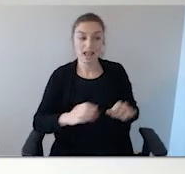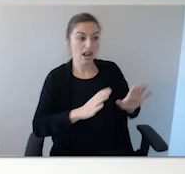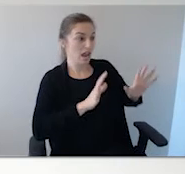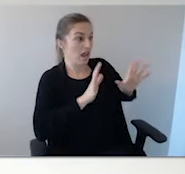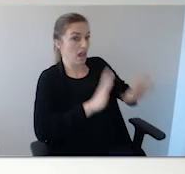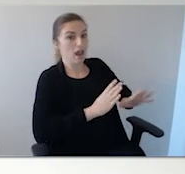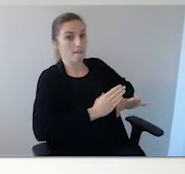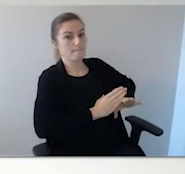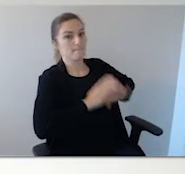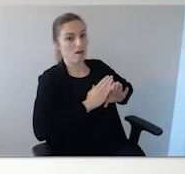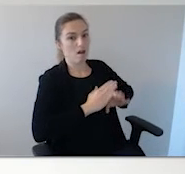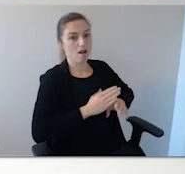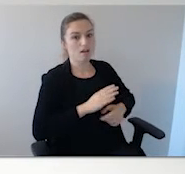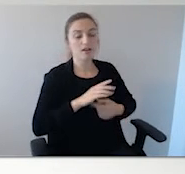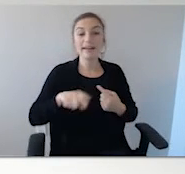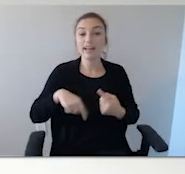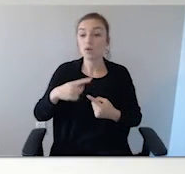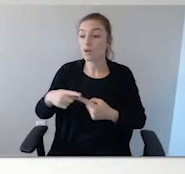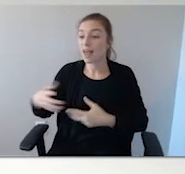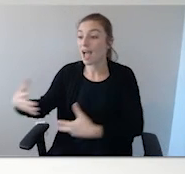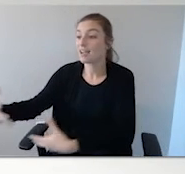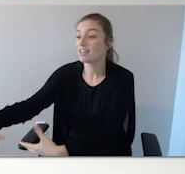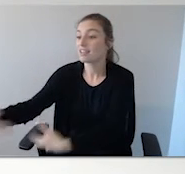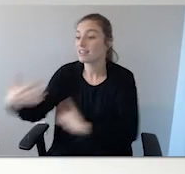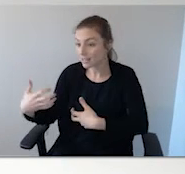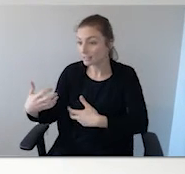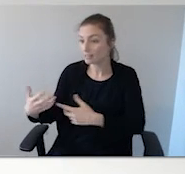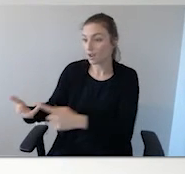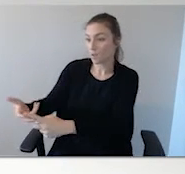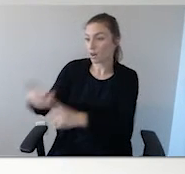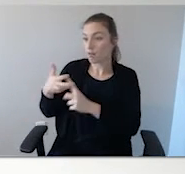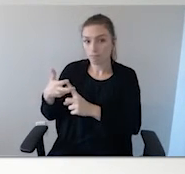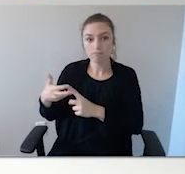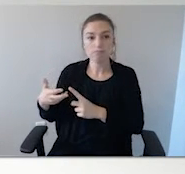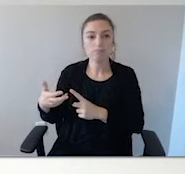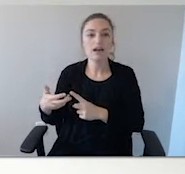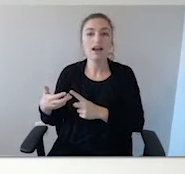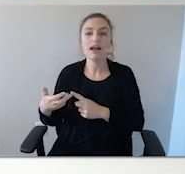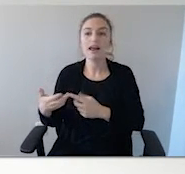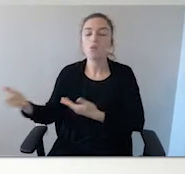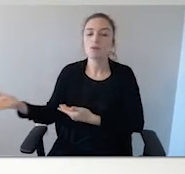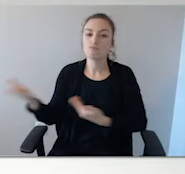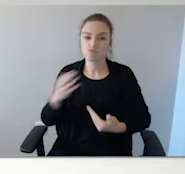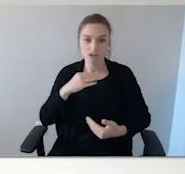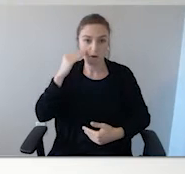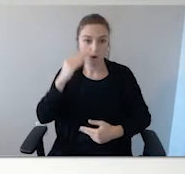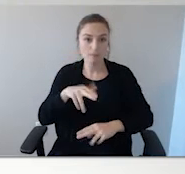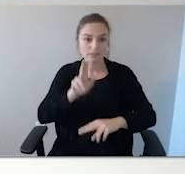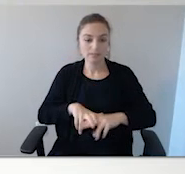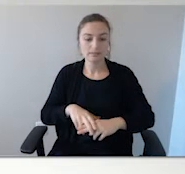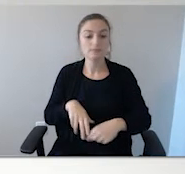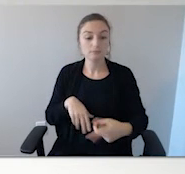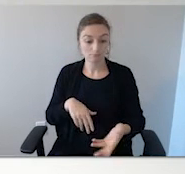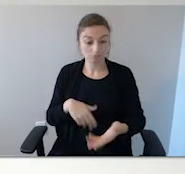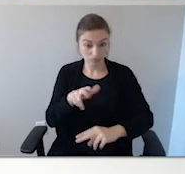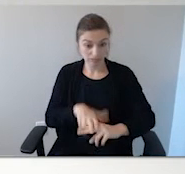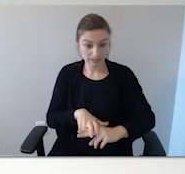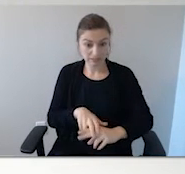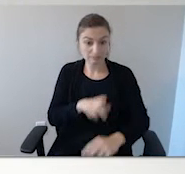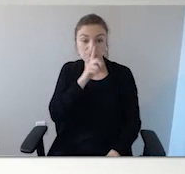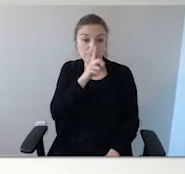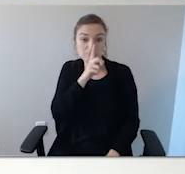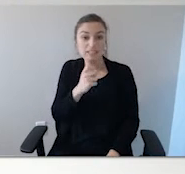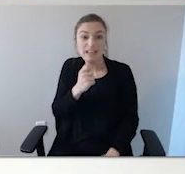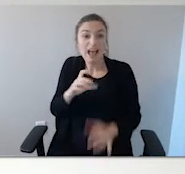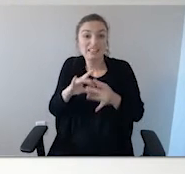Absolutely. And when I get up, I would never say anything. I would just bring them back, get them back down. Maybe I would say something like, here's your seat.